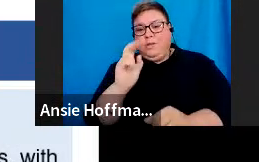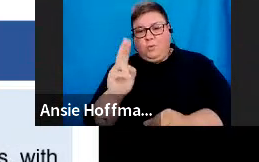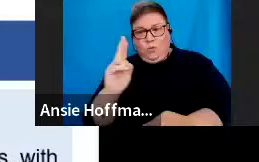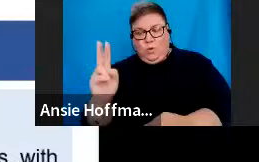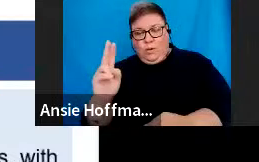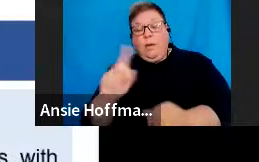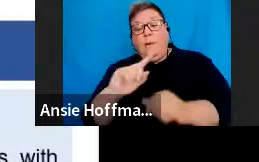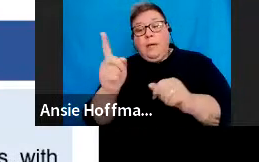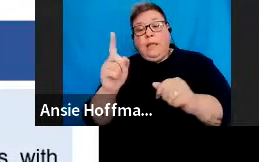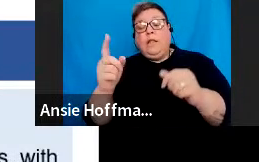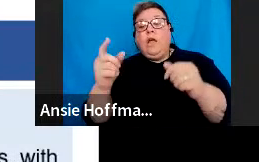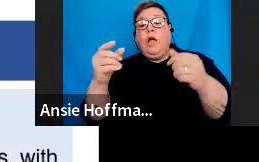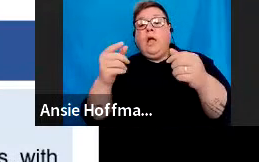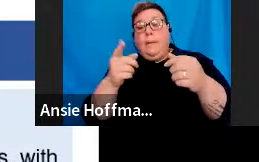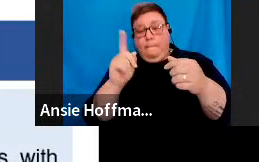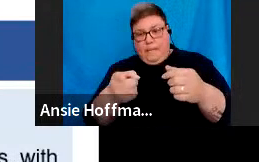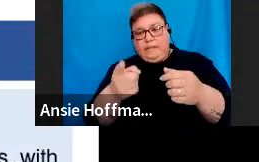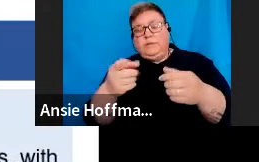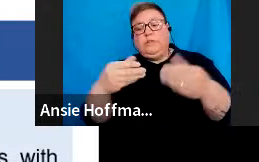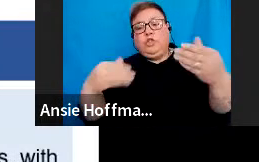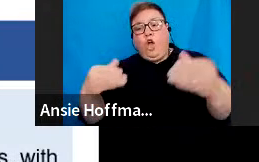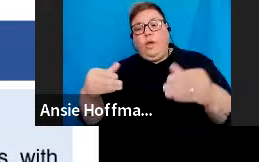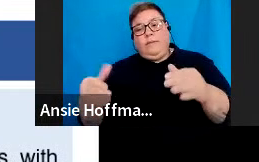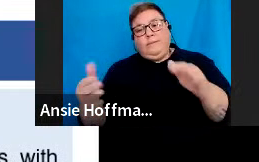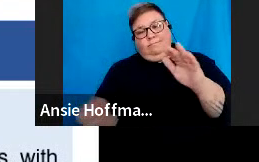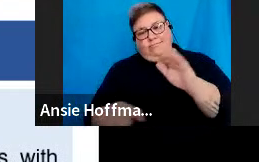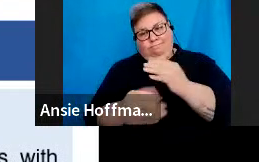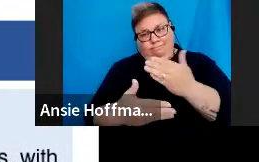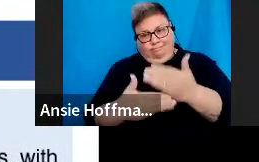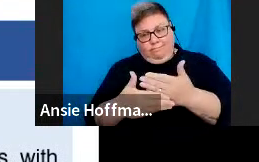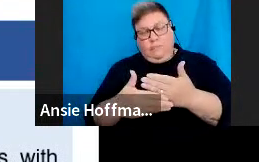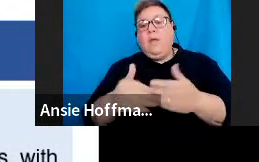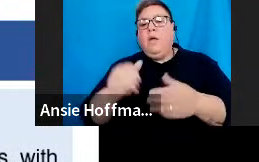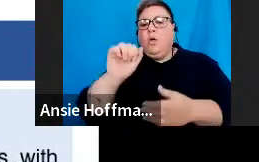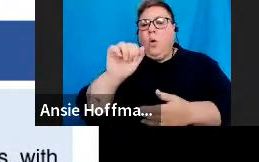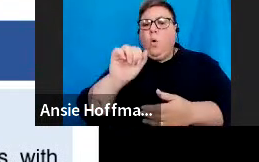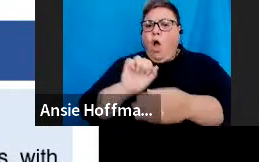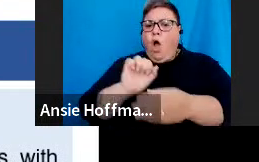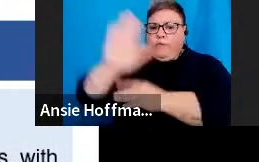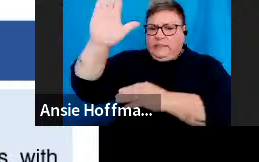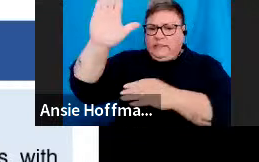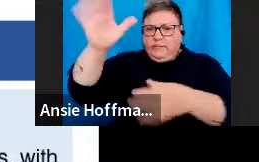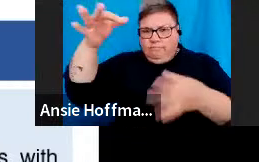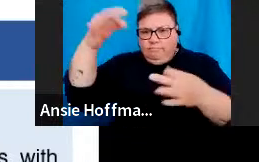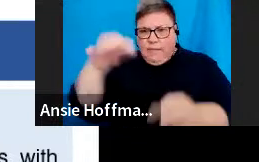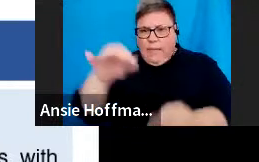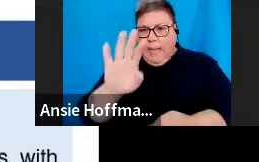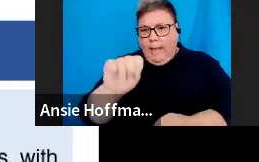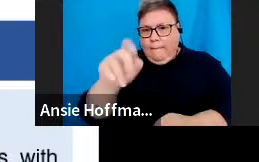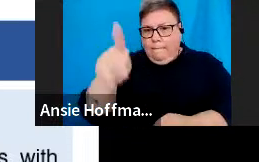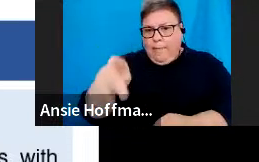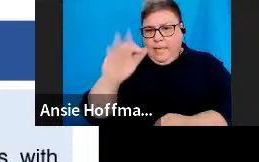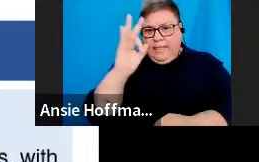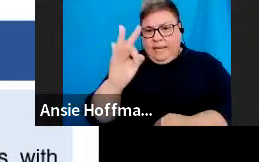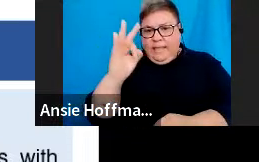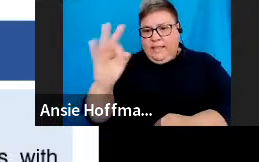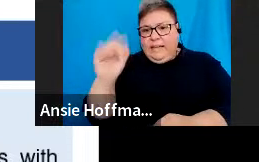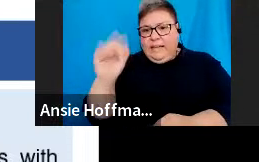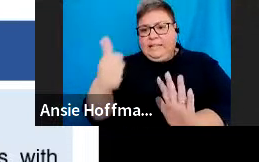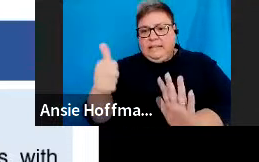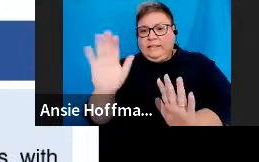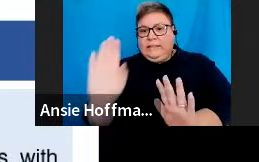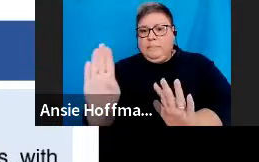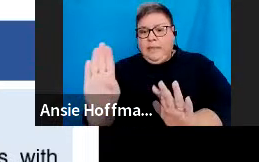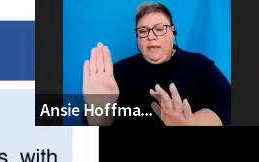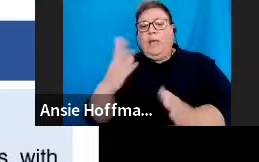documents must be attached. The immigration application, the is your MP336B with a